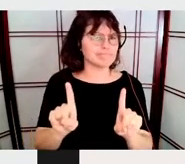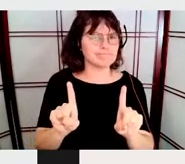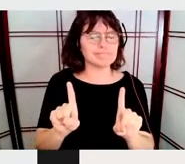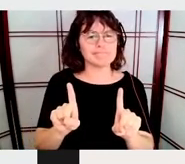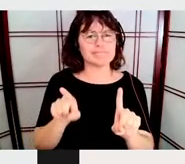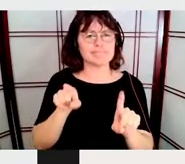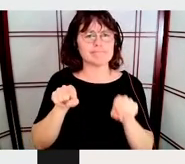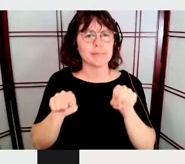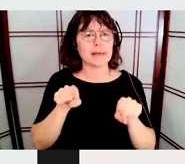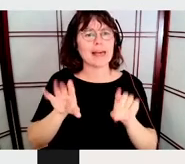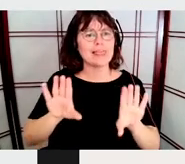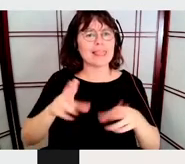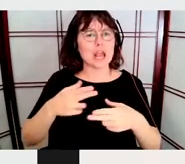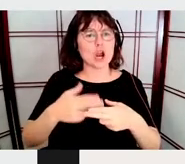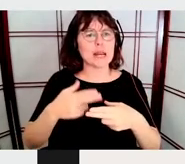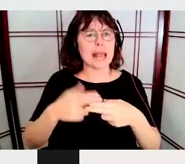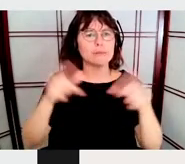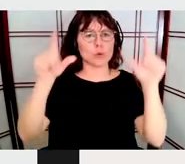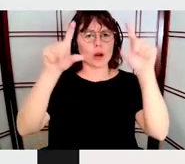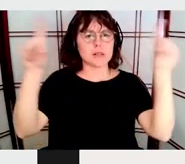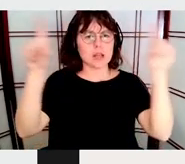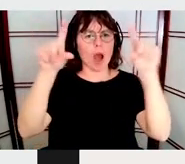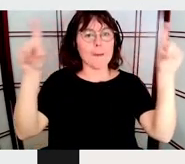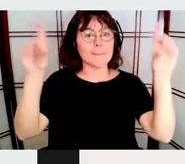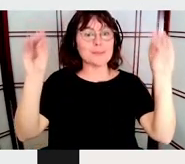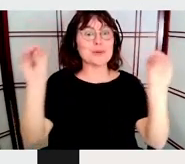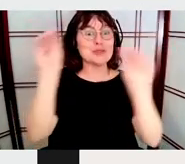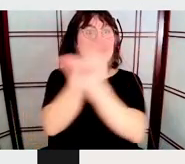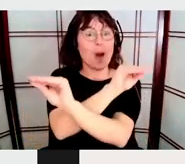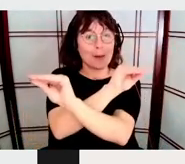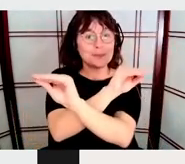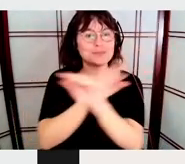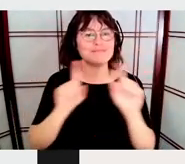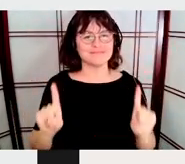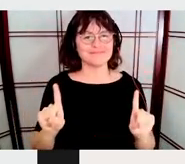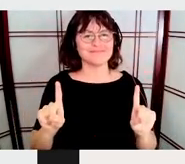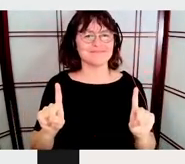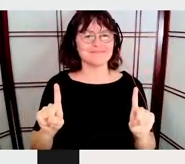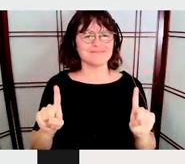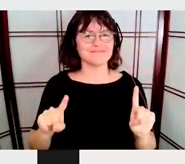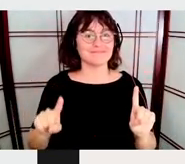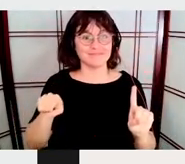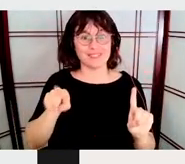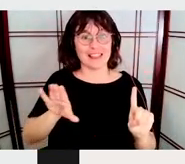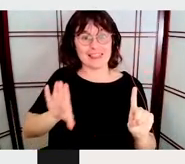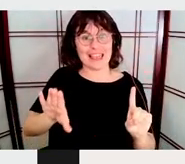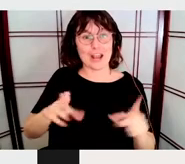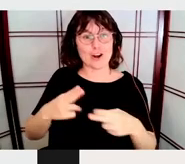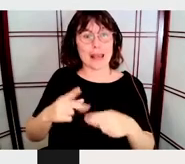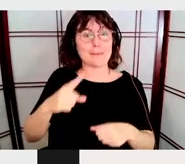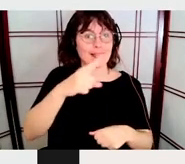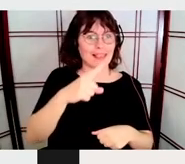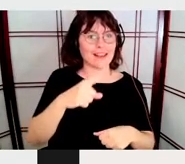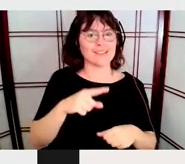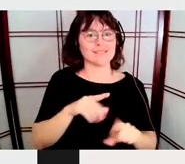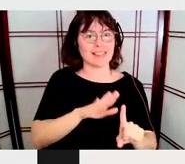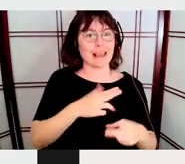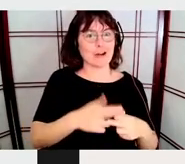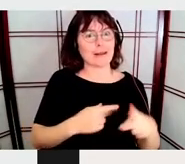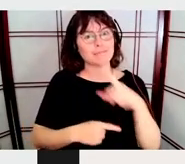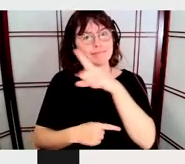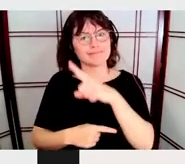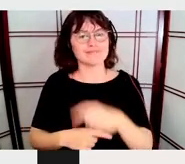names on top, they were swapped. And they do that, you know, for this same reason to,